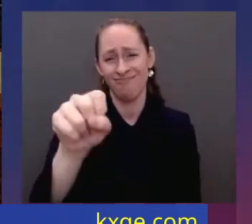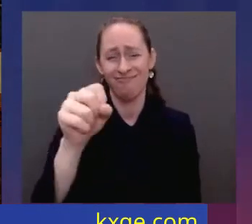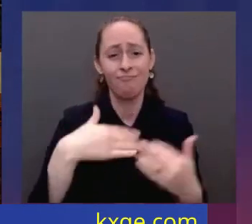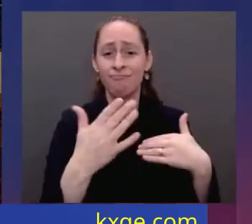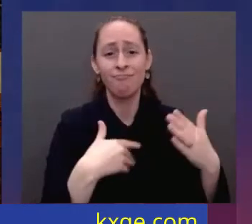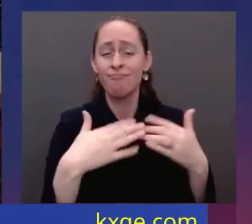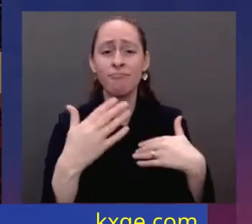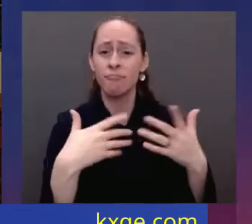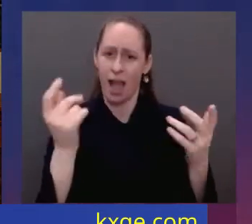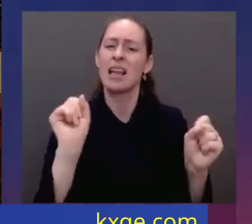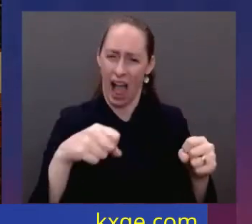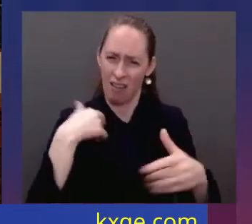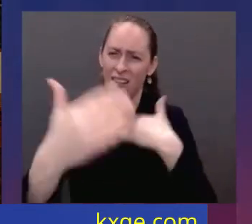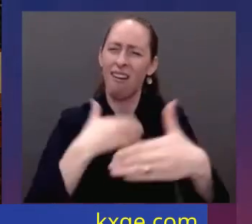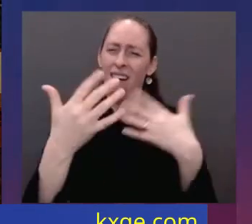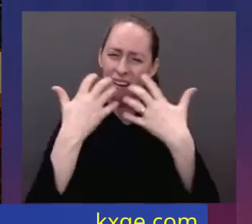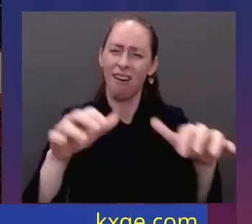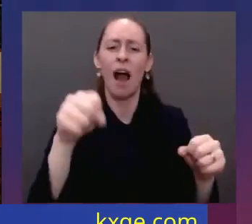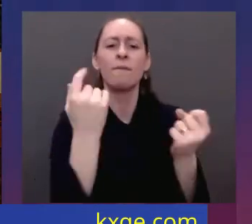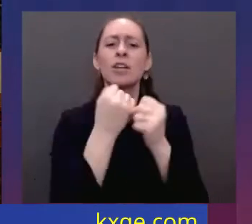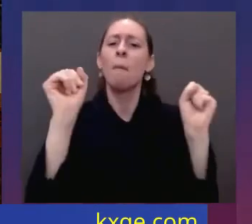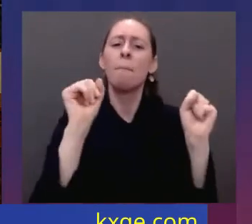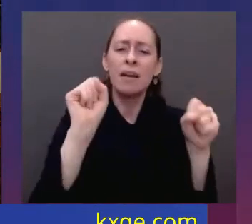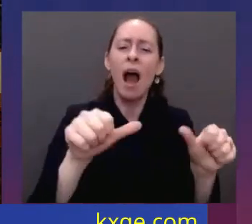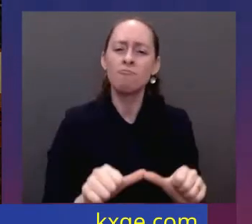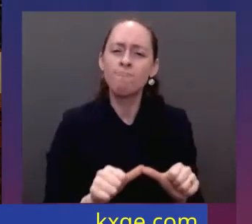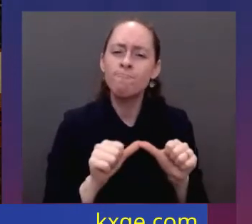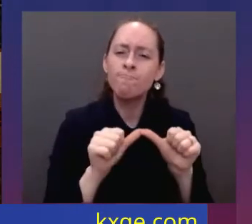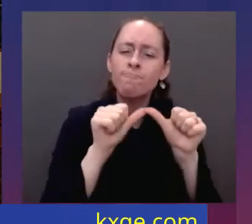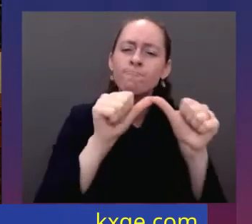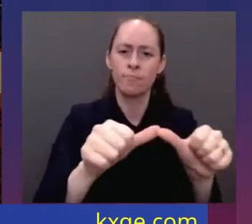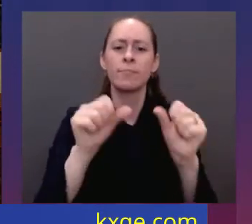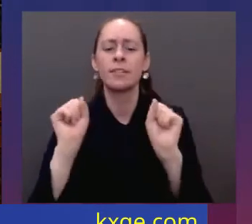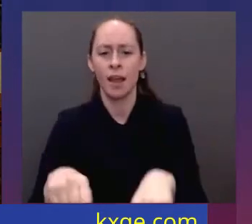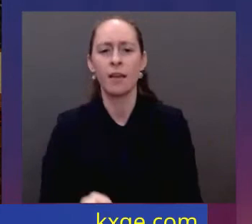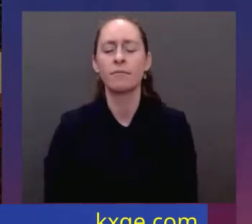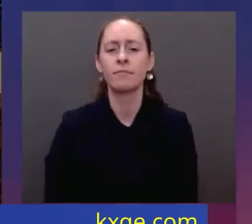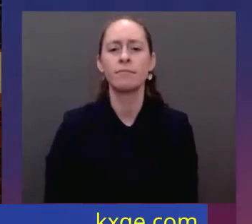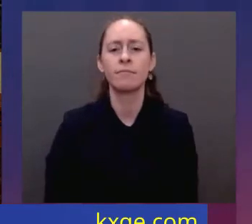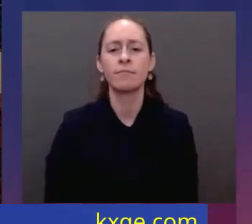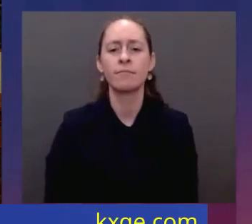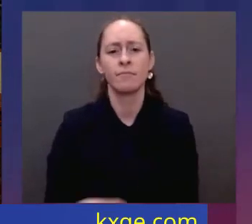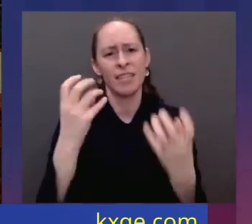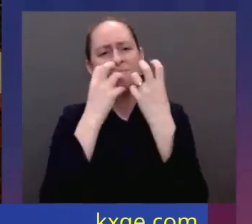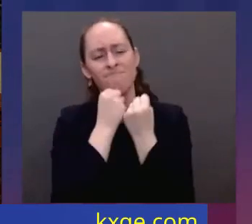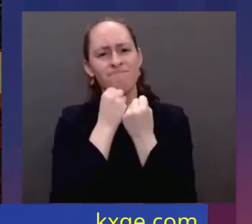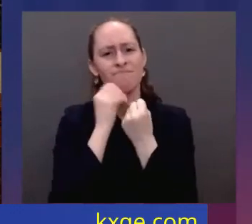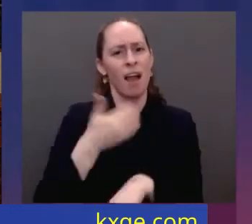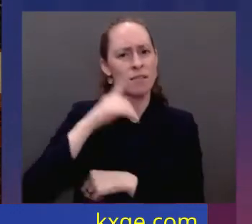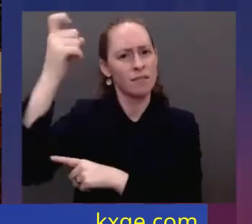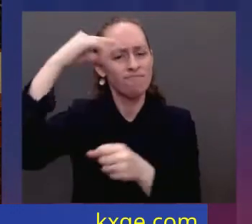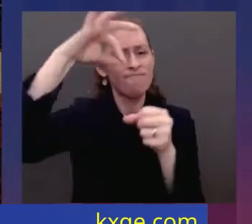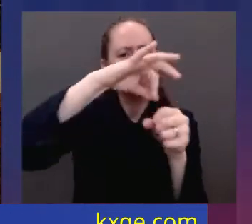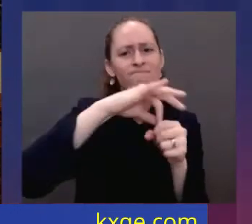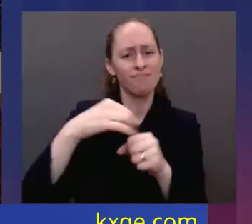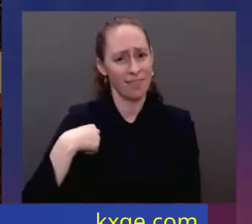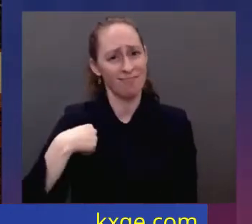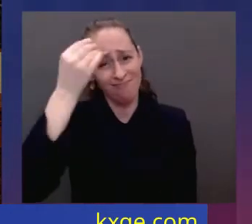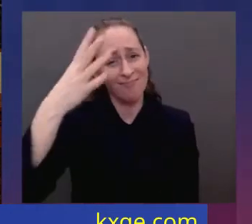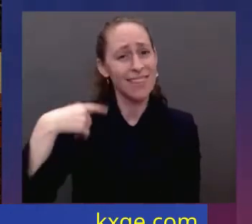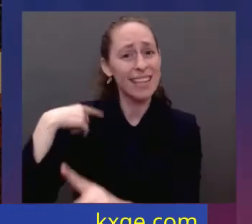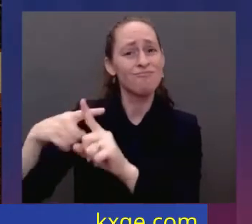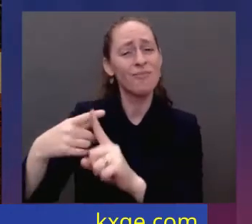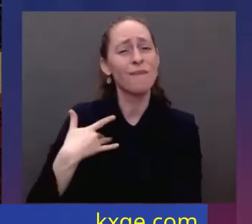opportunity. And we will save democracy. As hard as those times have been, I'm more optimistic about America today than I've been my whole life. Because I see the future that's within our